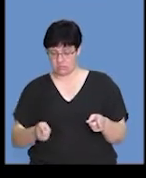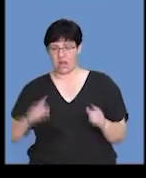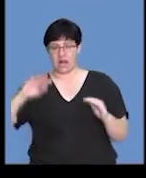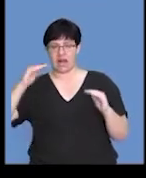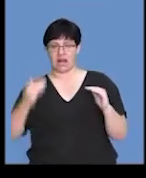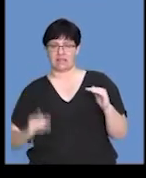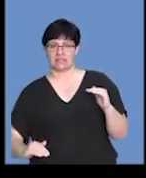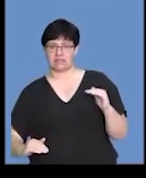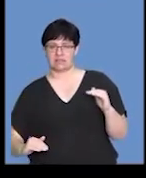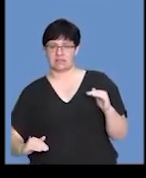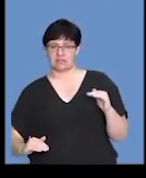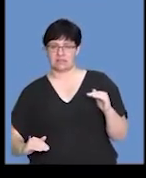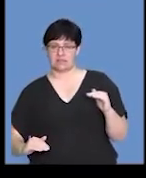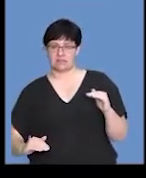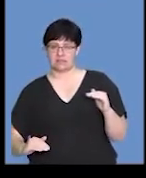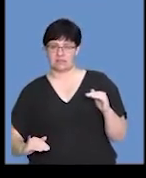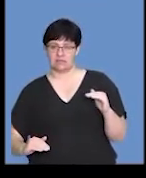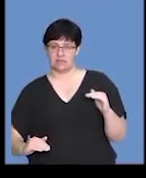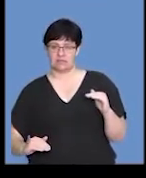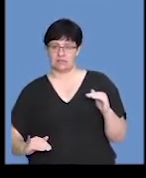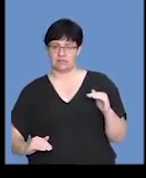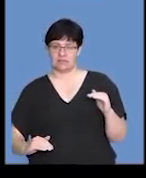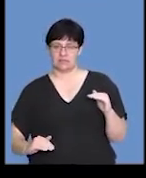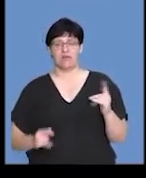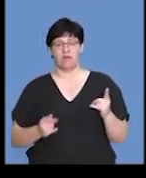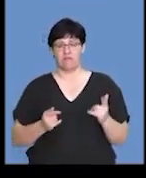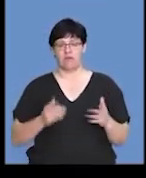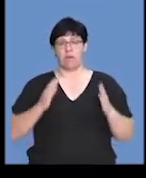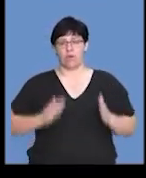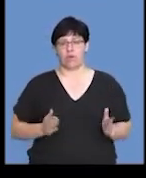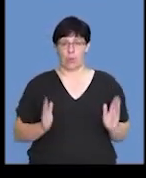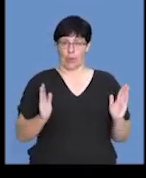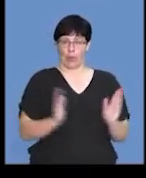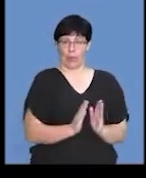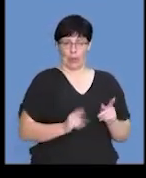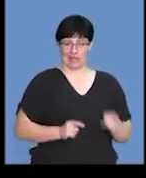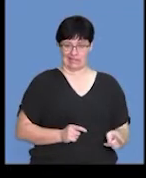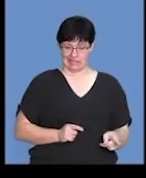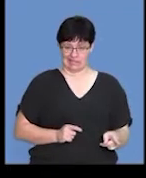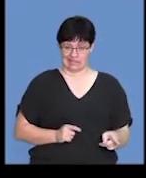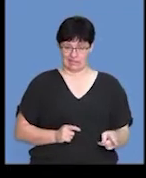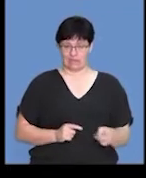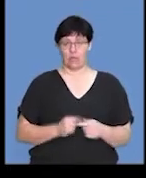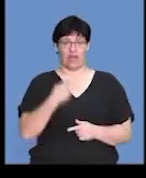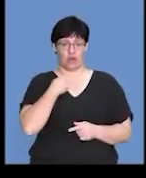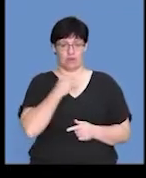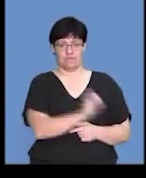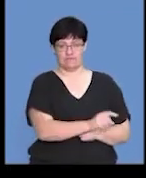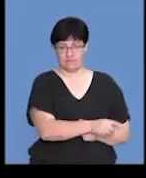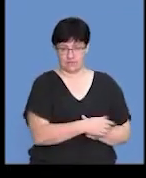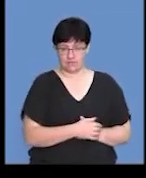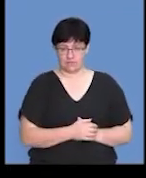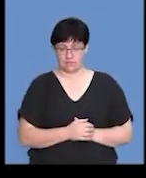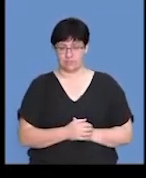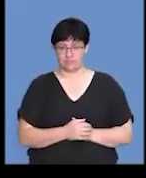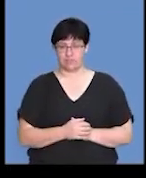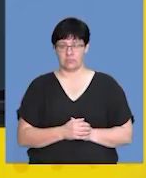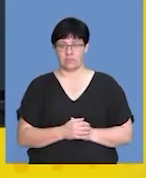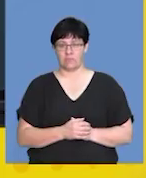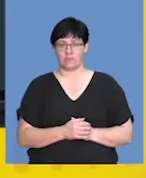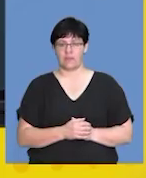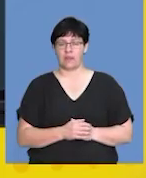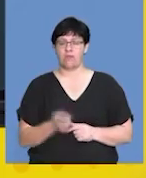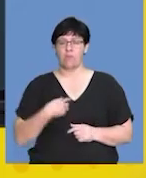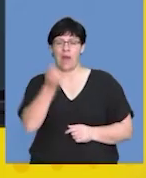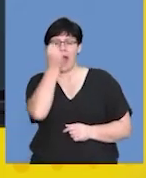there's a significant decrease in the body mass of the group that we treated with thyroxin. Now, in